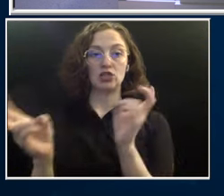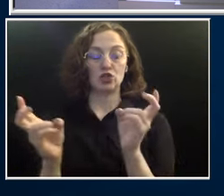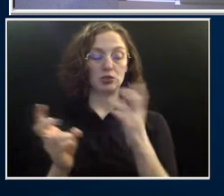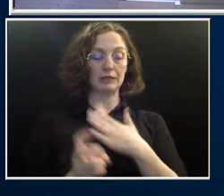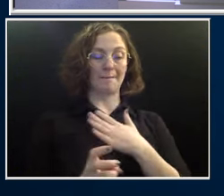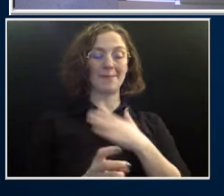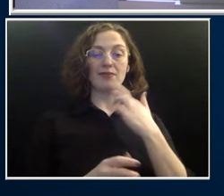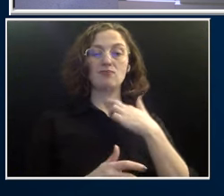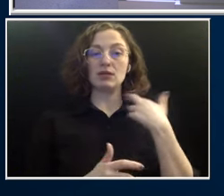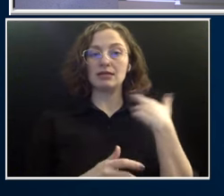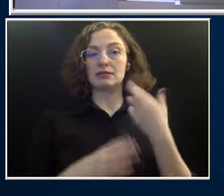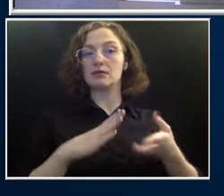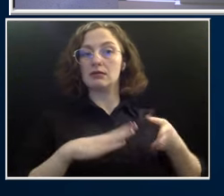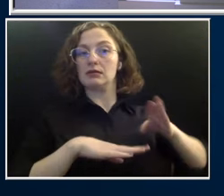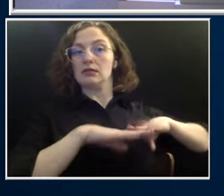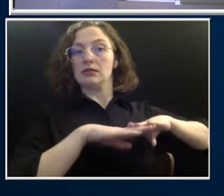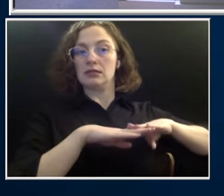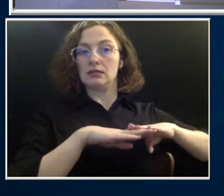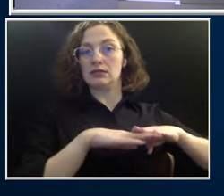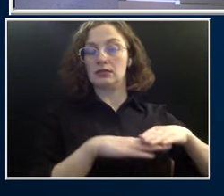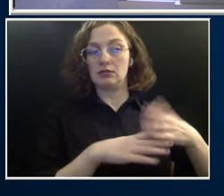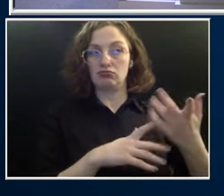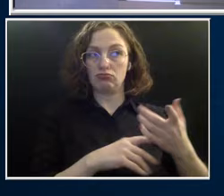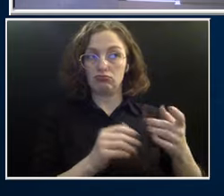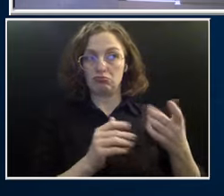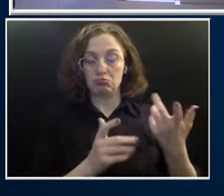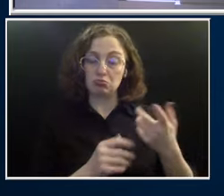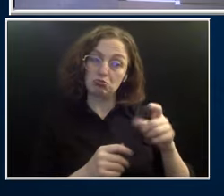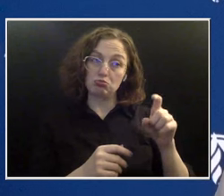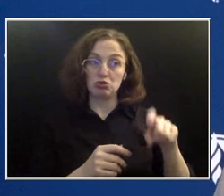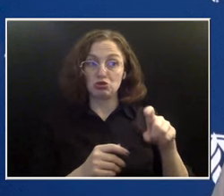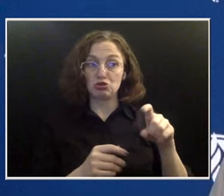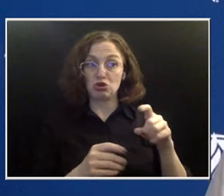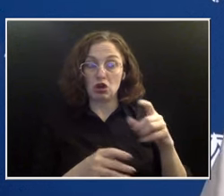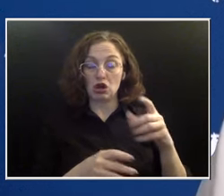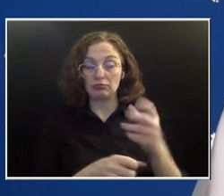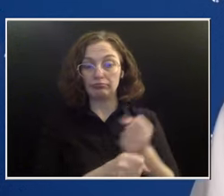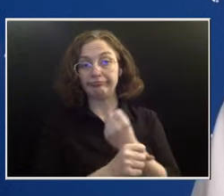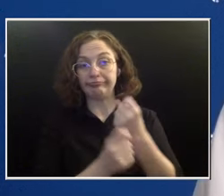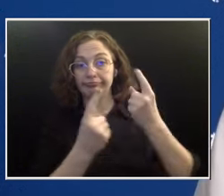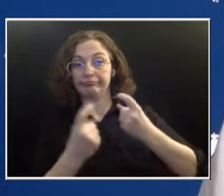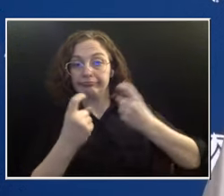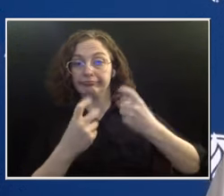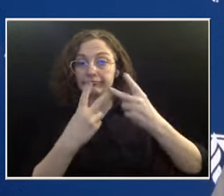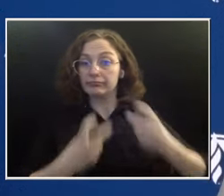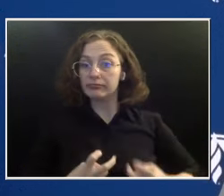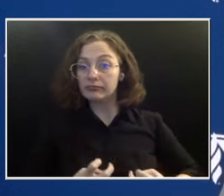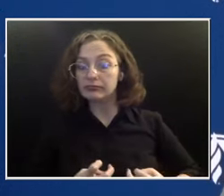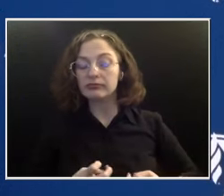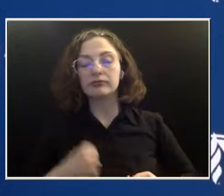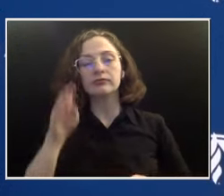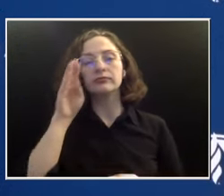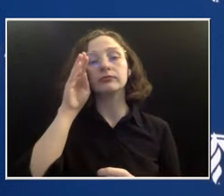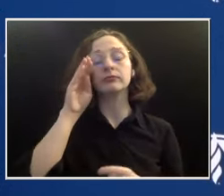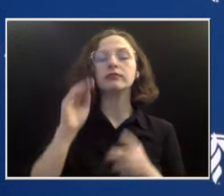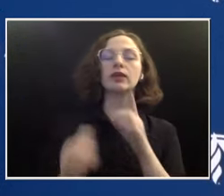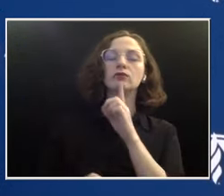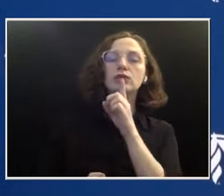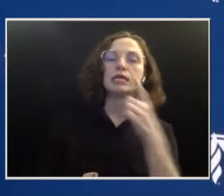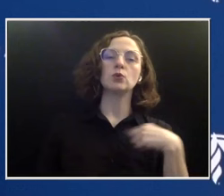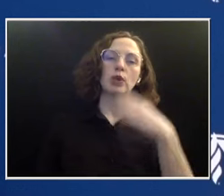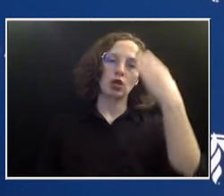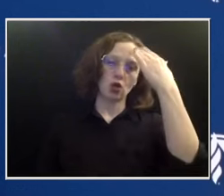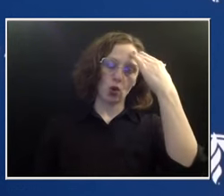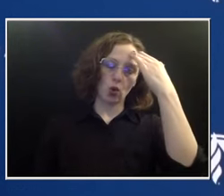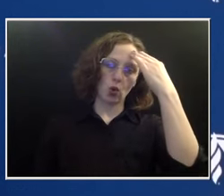a medical screening would be recommended? Yeah, I mean, really, we know that you have an increased risk